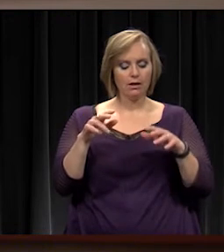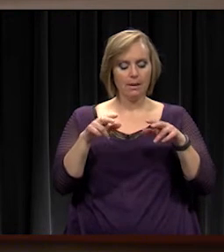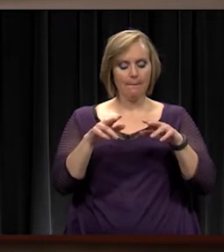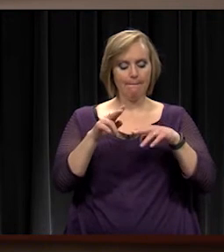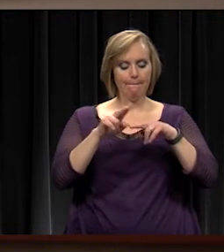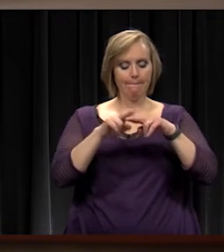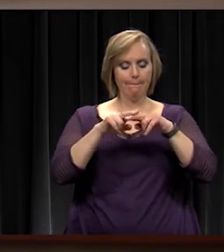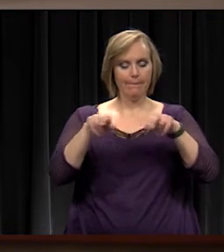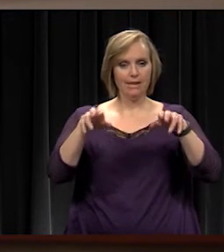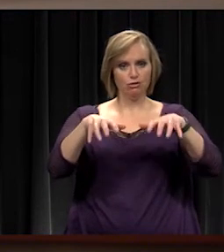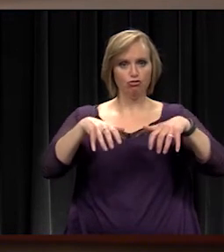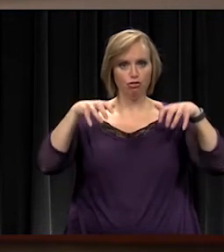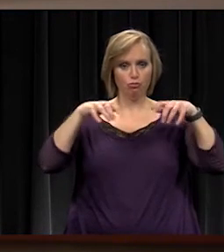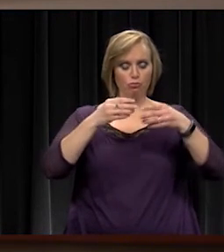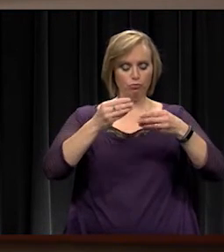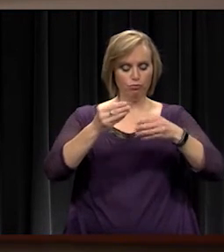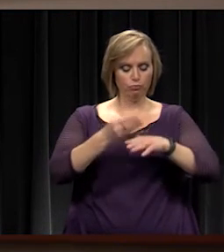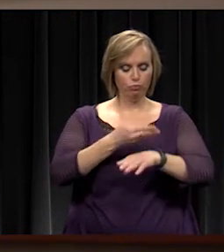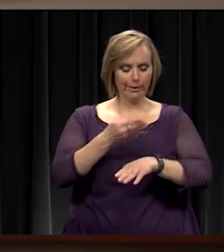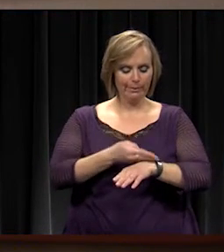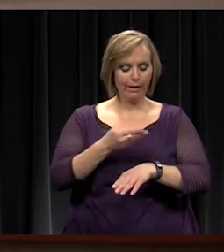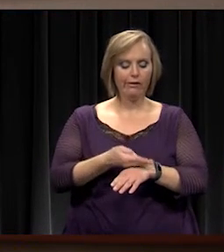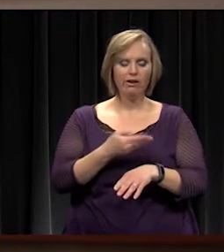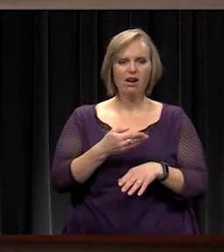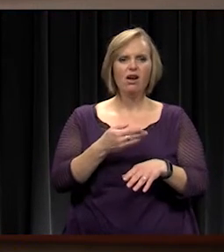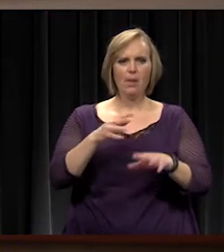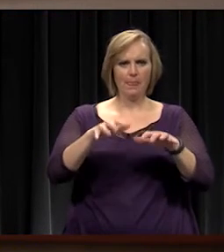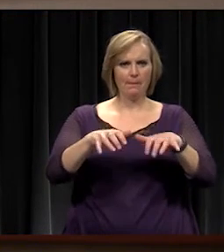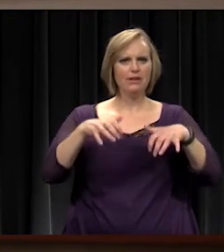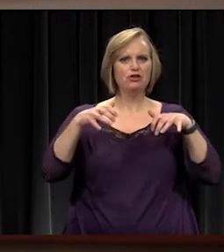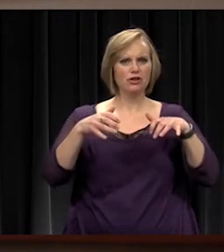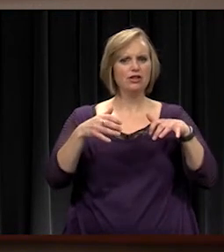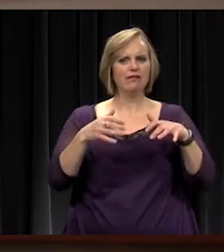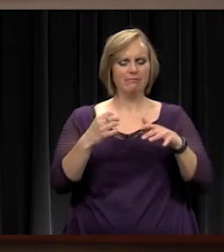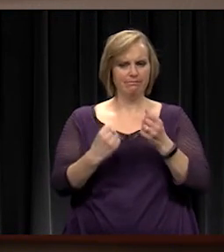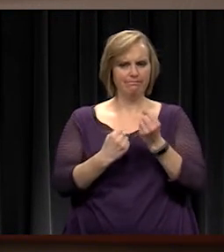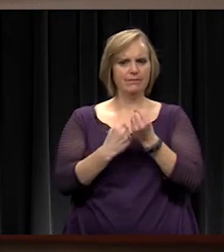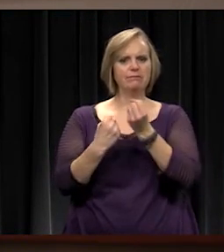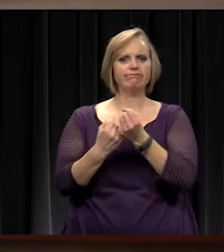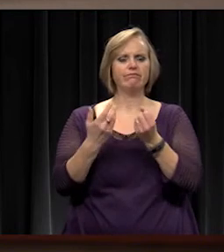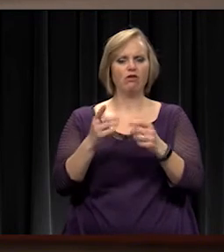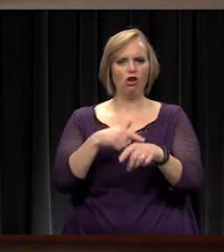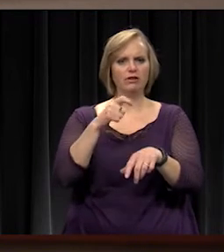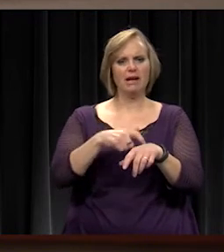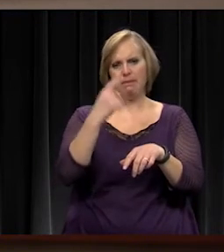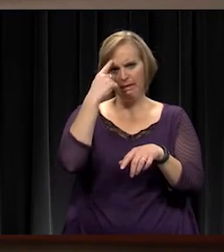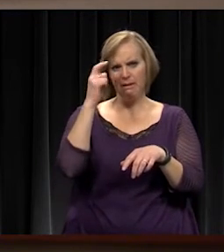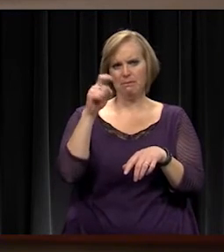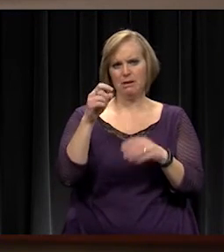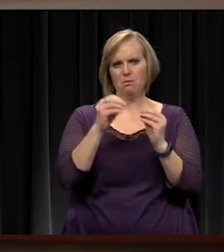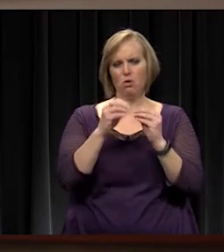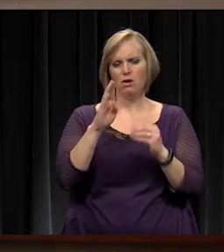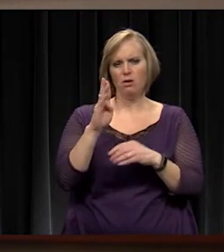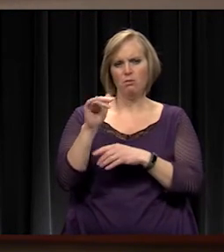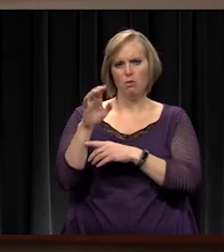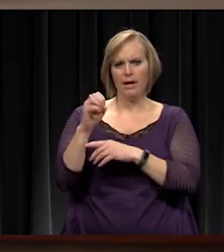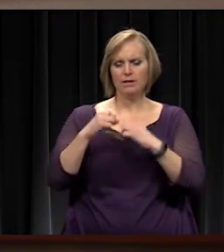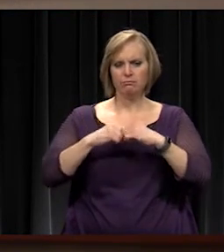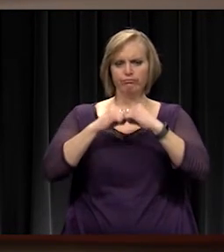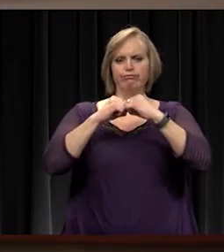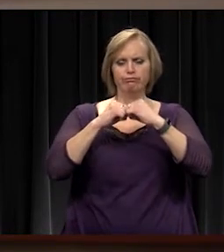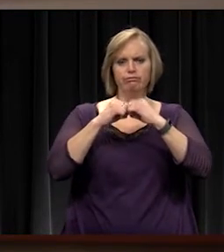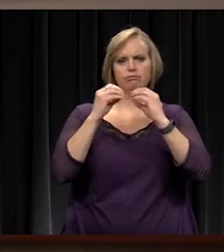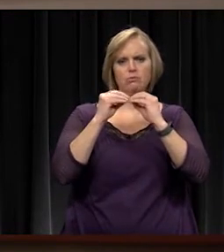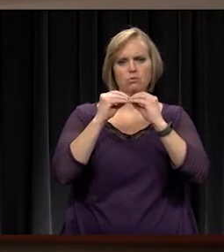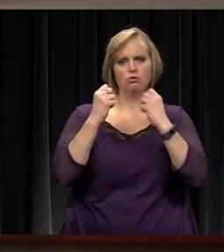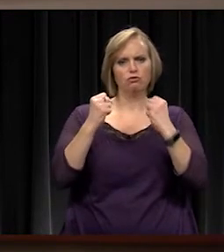for a long time and we think at this point we can do a little bracing to those to improve the strength and so that's been